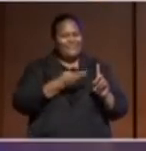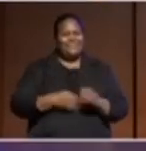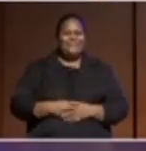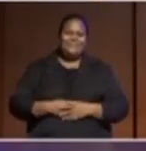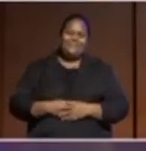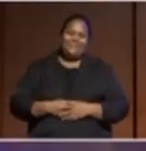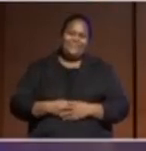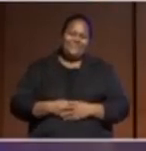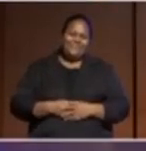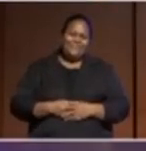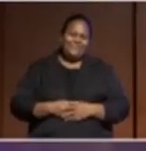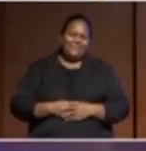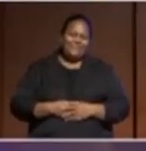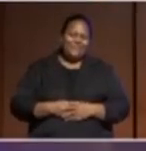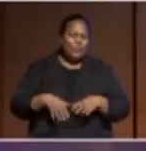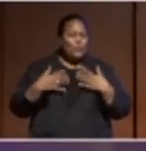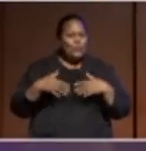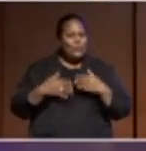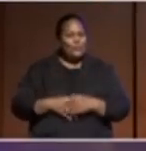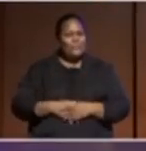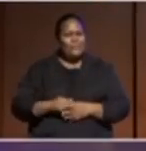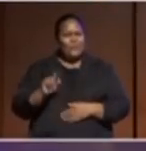And thank you. That was only the first question.